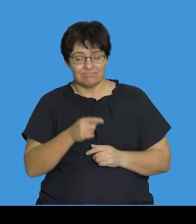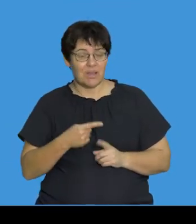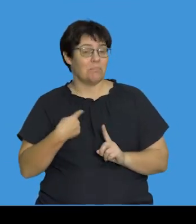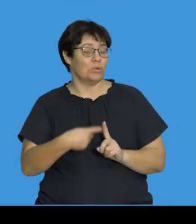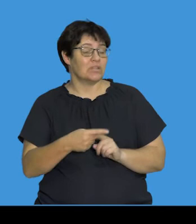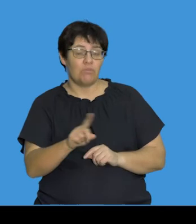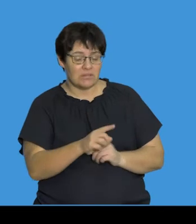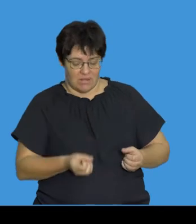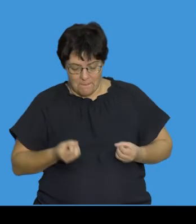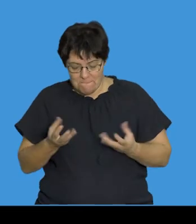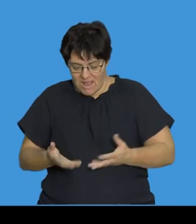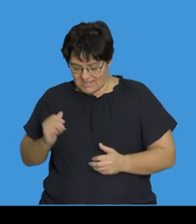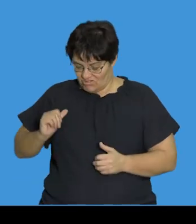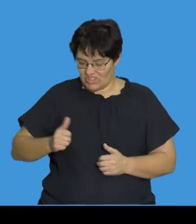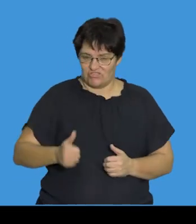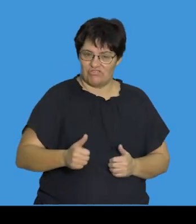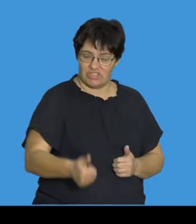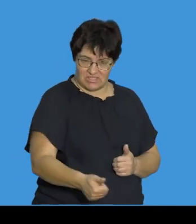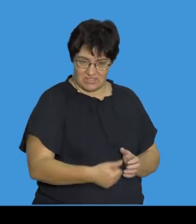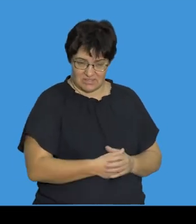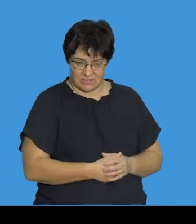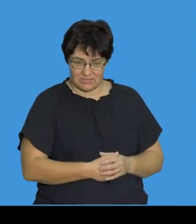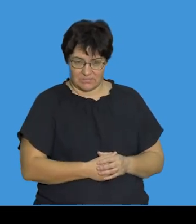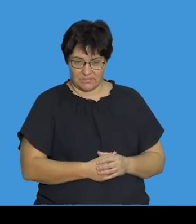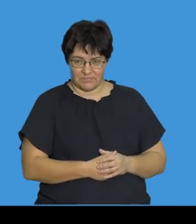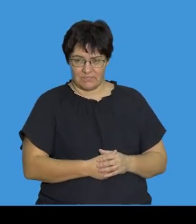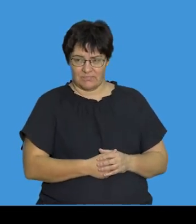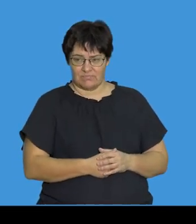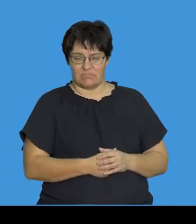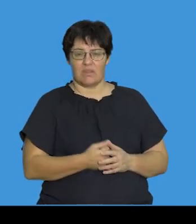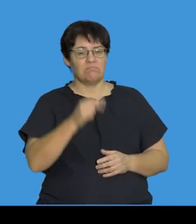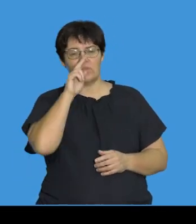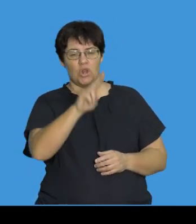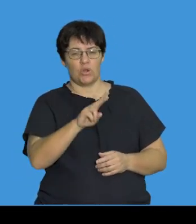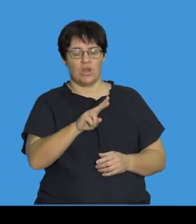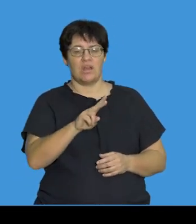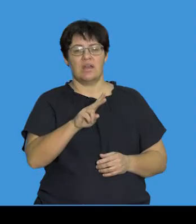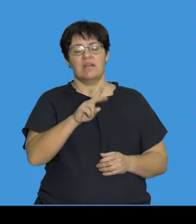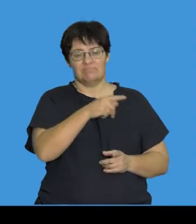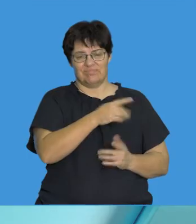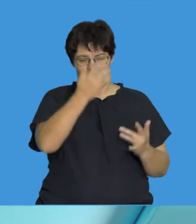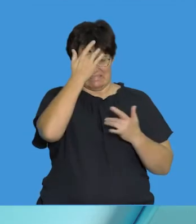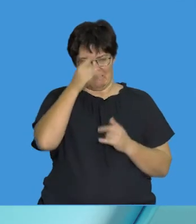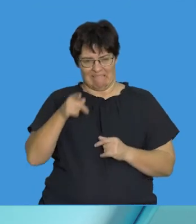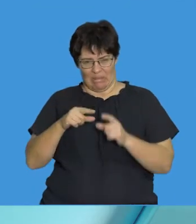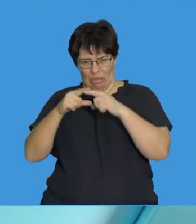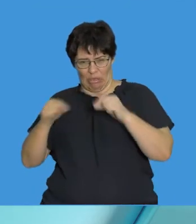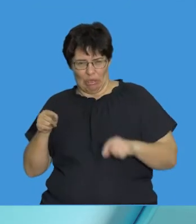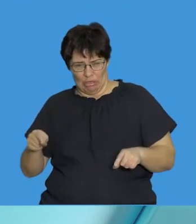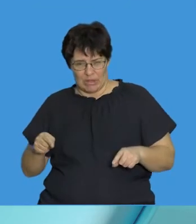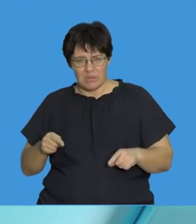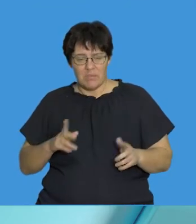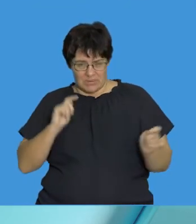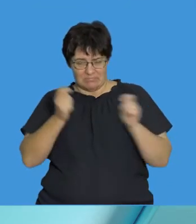these are then passed on from one generation to the next. Having just looked at sickle cell anemia and we know that that